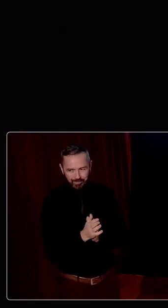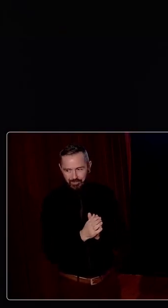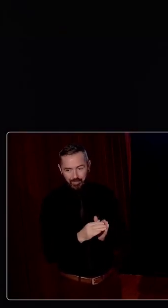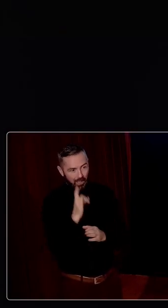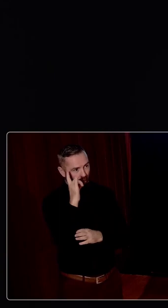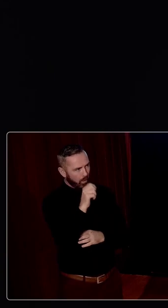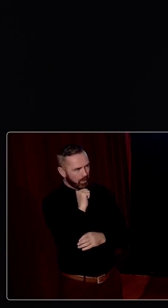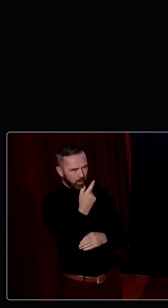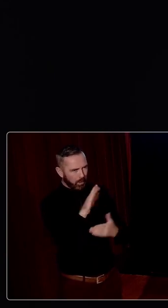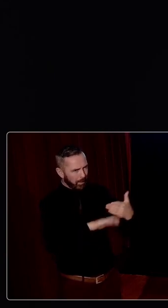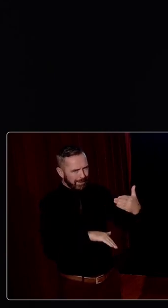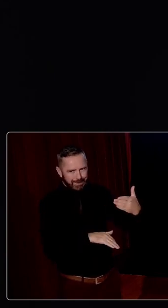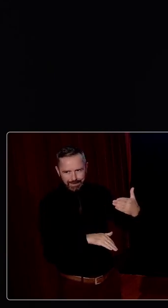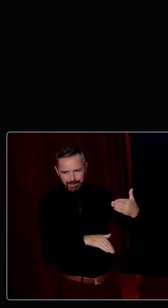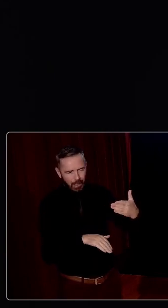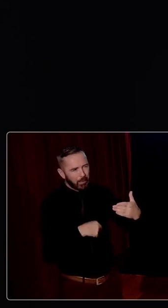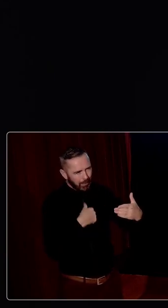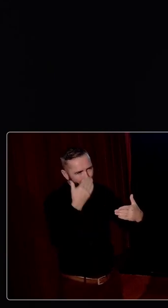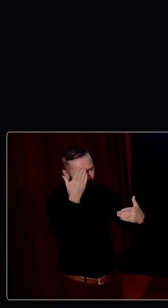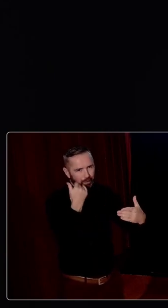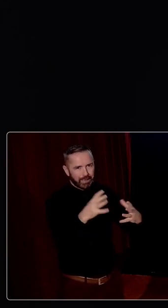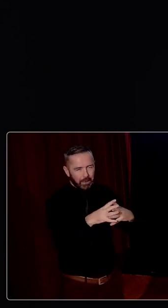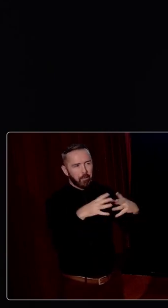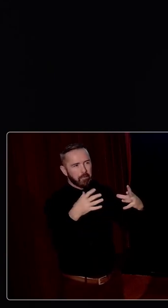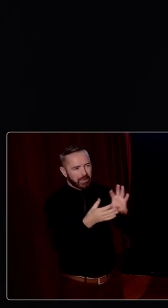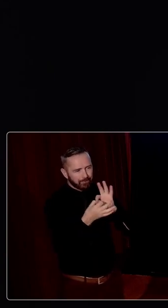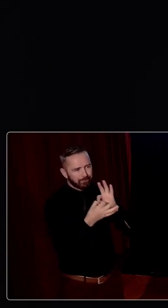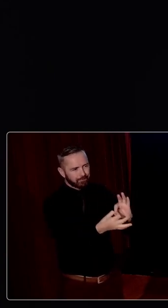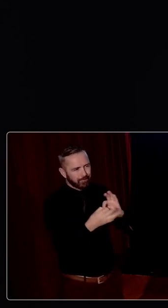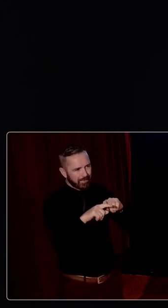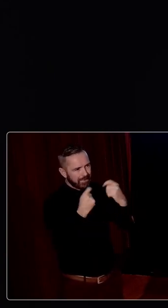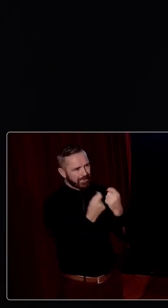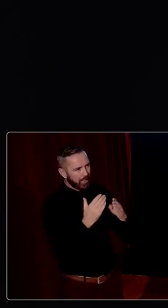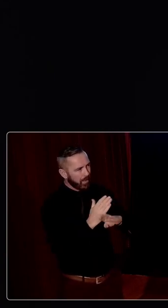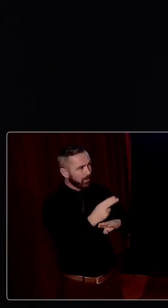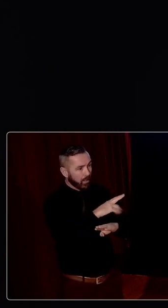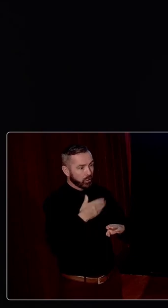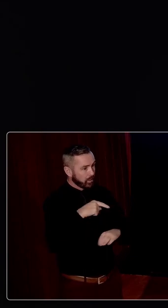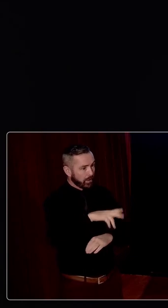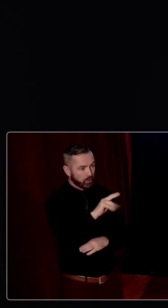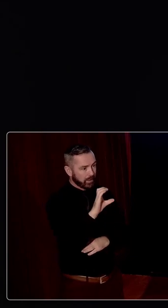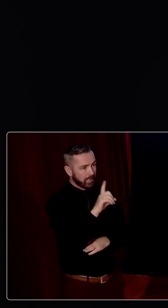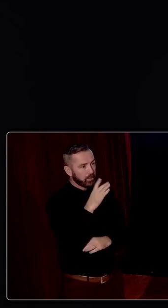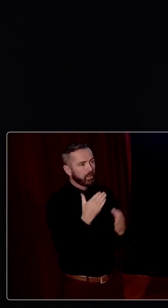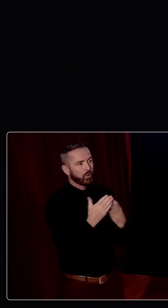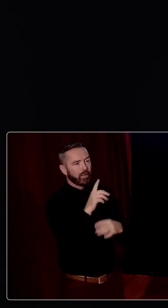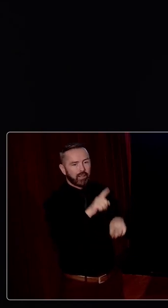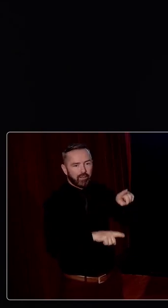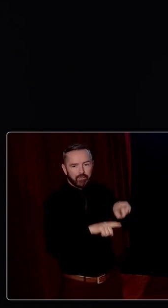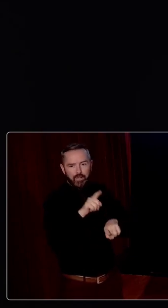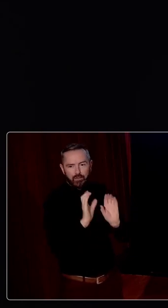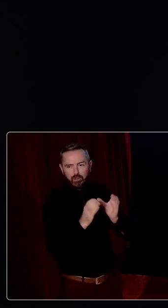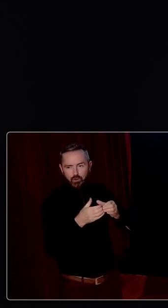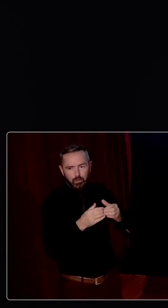I hope there's nobody I failed to mention, but I know that this has been a massive collaborative team effort, not just here in UCD, but throughout various